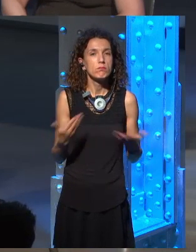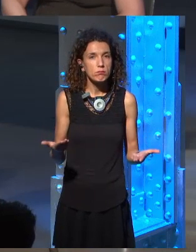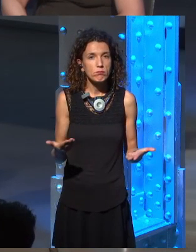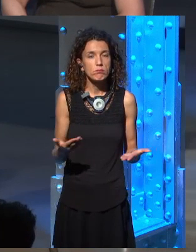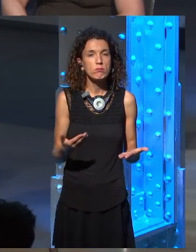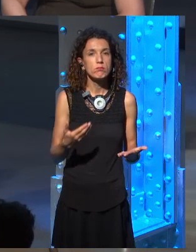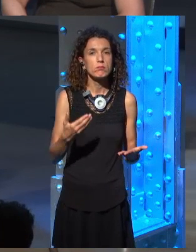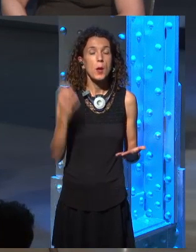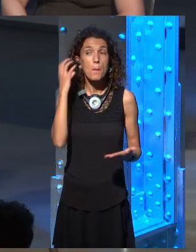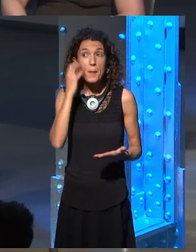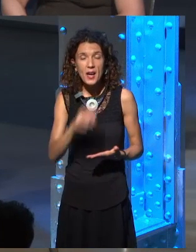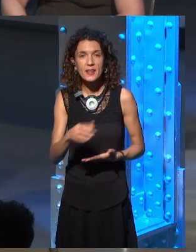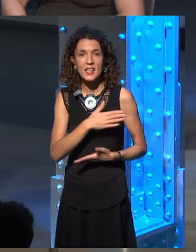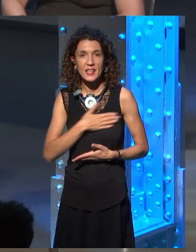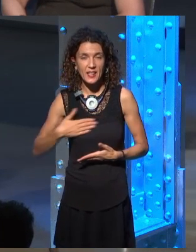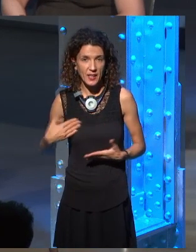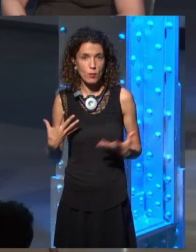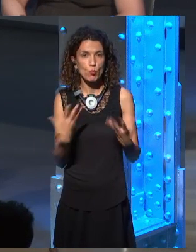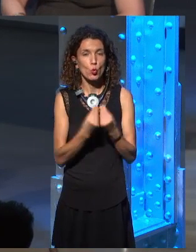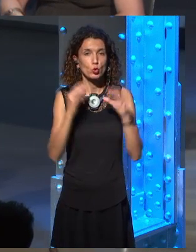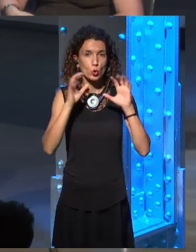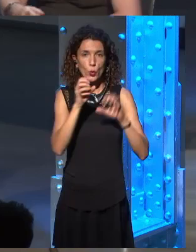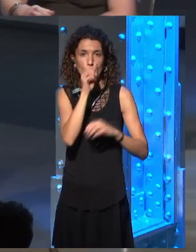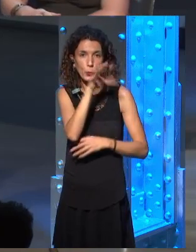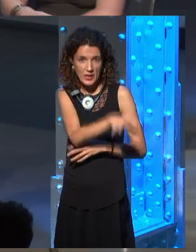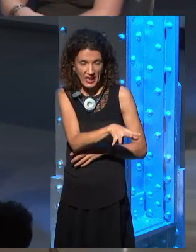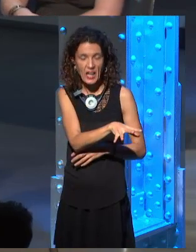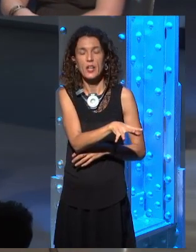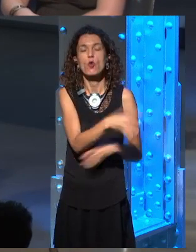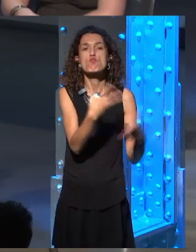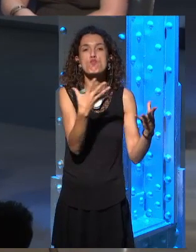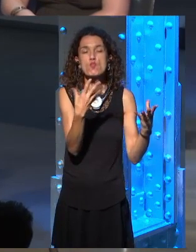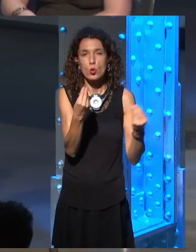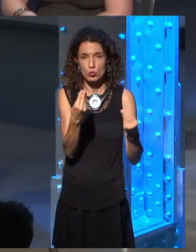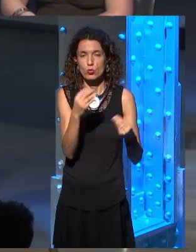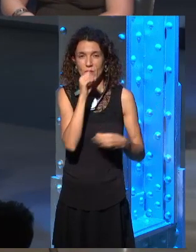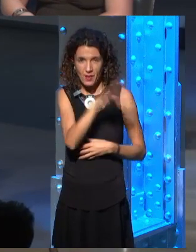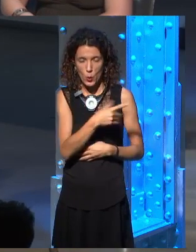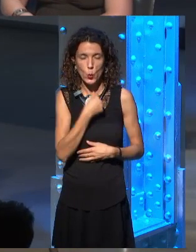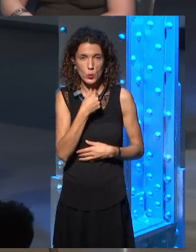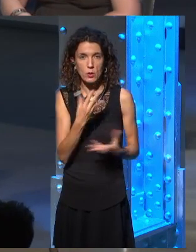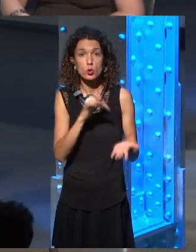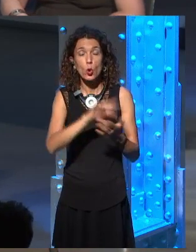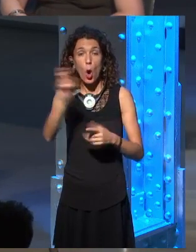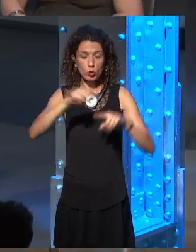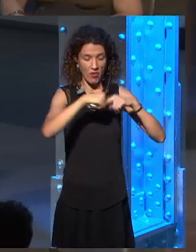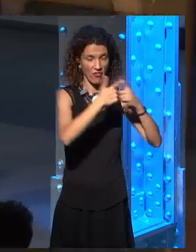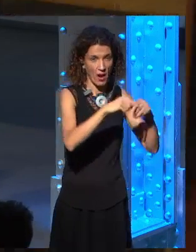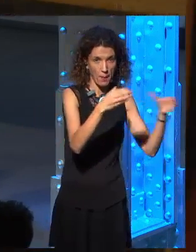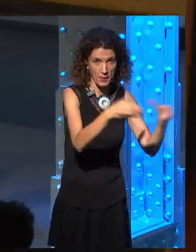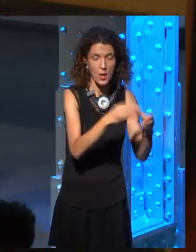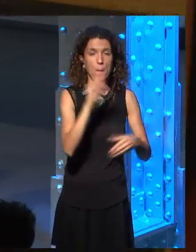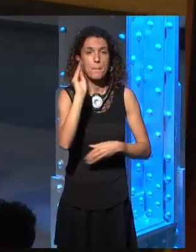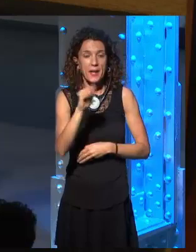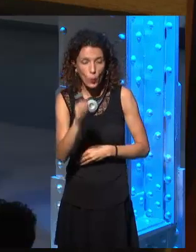I would like to ask you the following. I think Martin is very fond of Targaryens. He